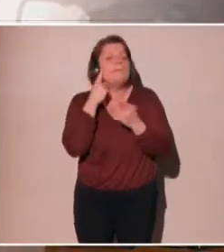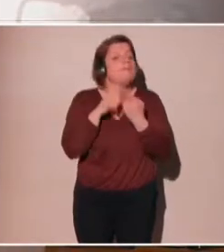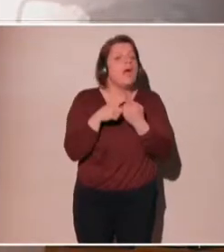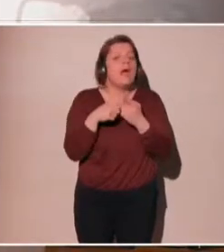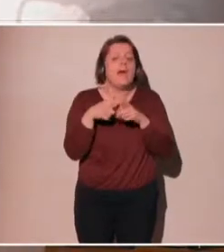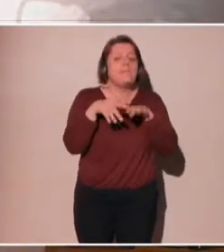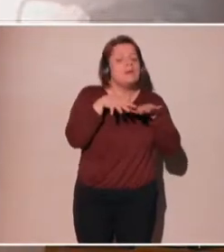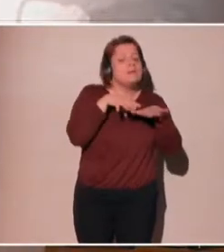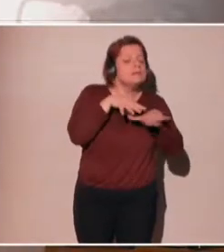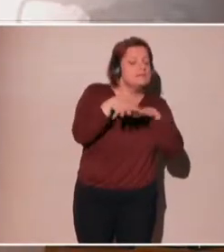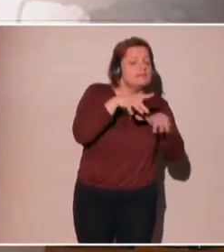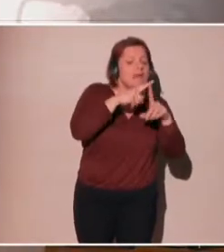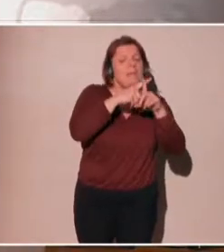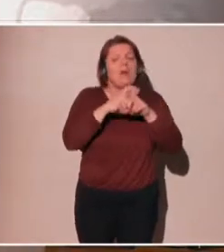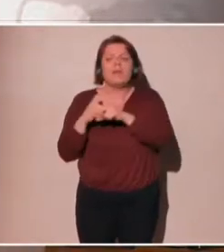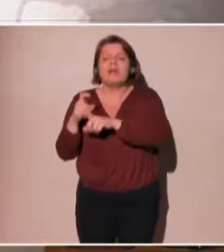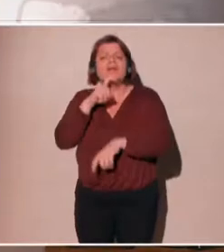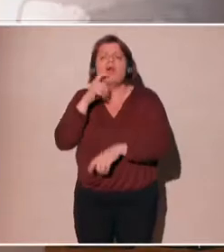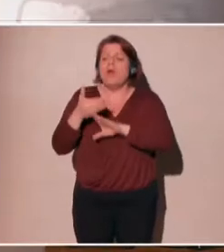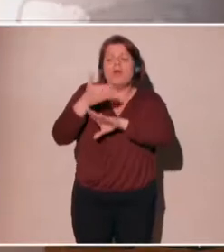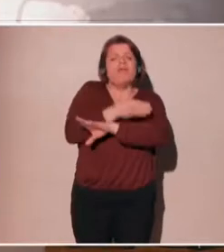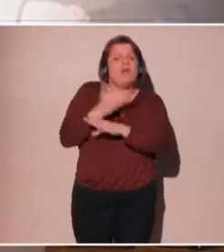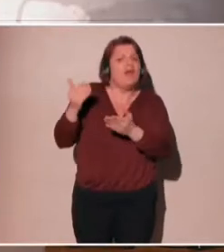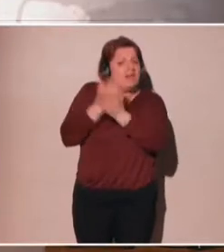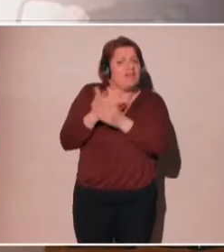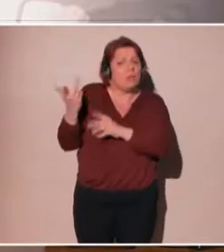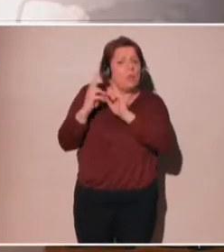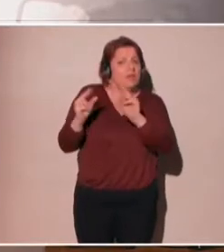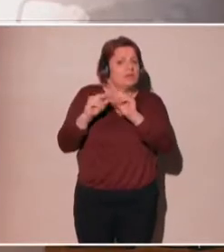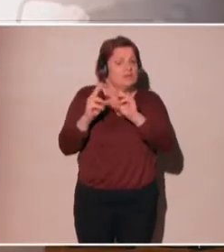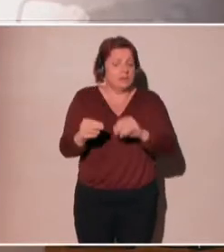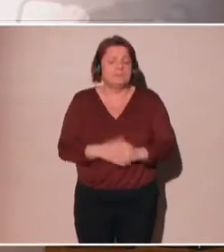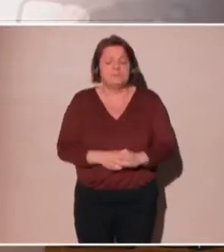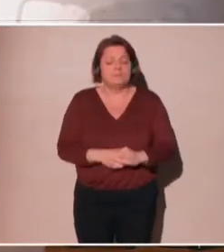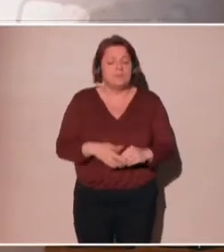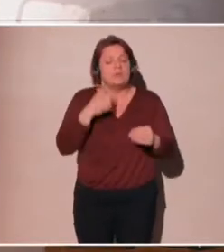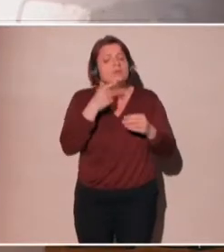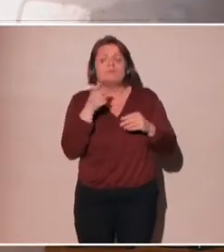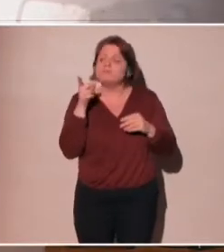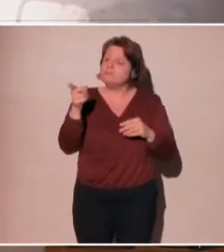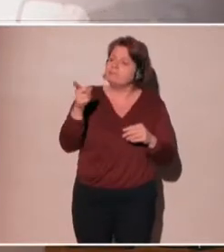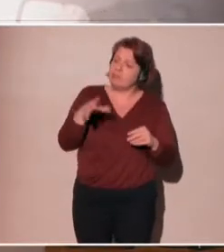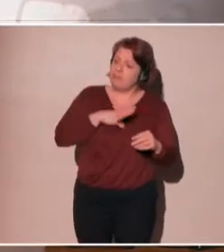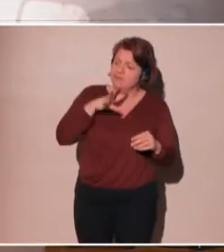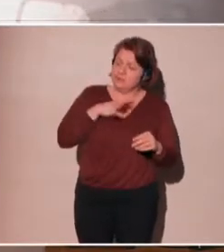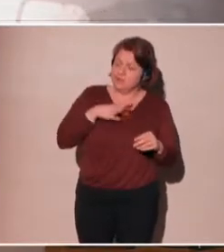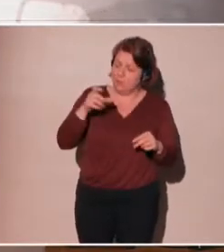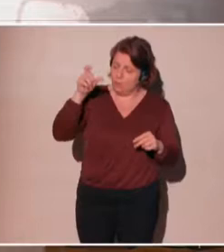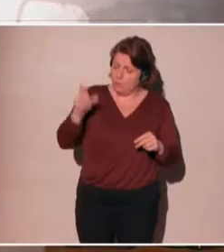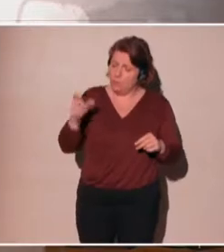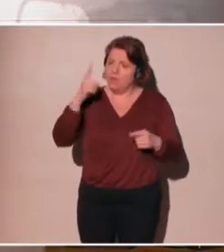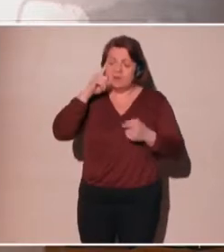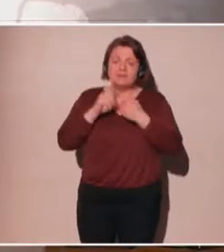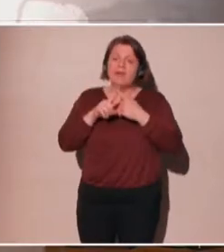the fact that algorithms can actually have biases. On online ad delivery, you established that Google